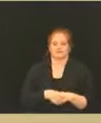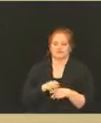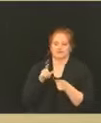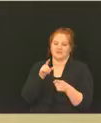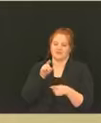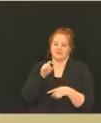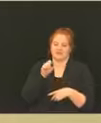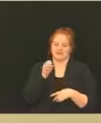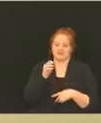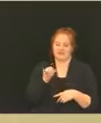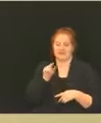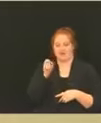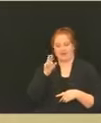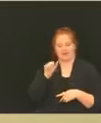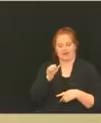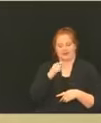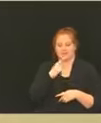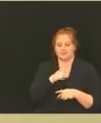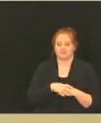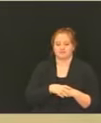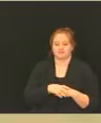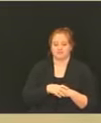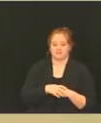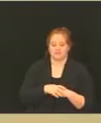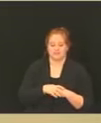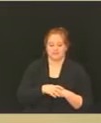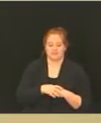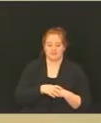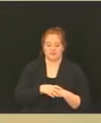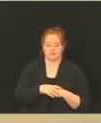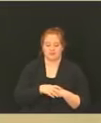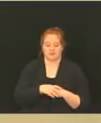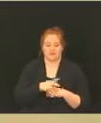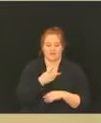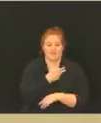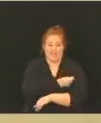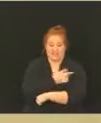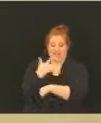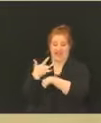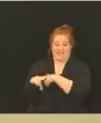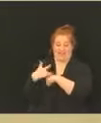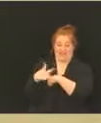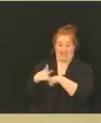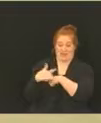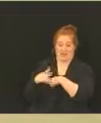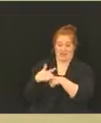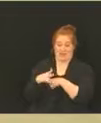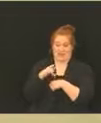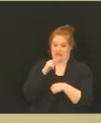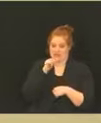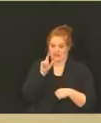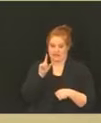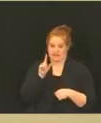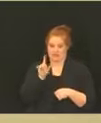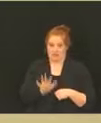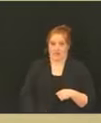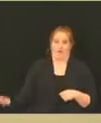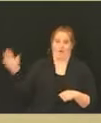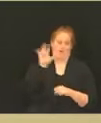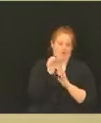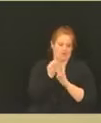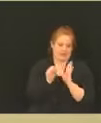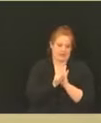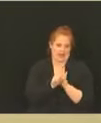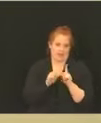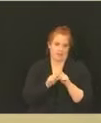that the issue with vaccine availability is not just across the state, is